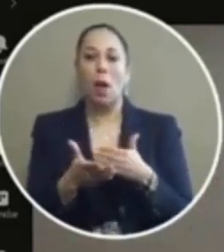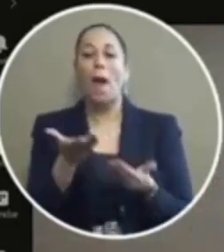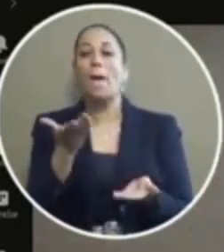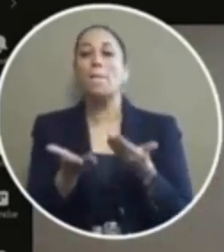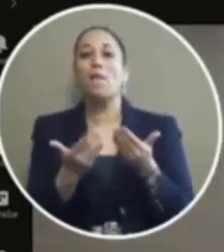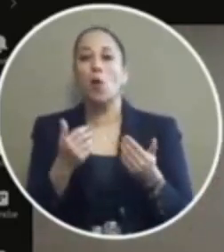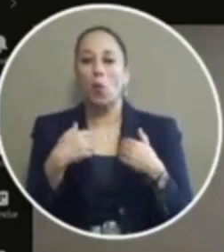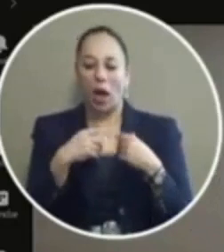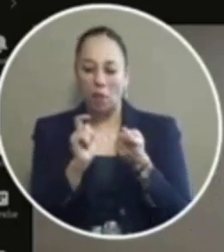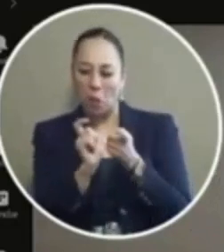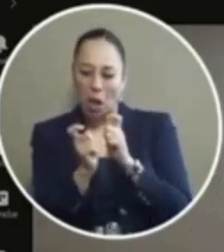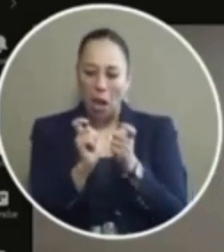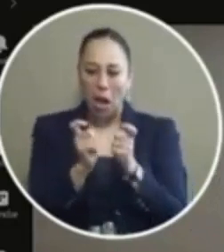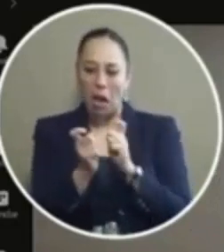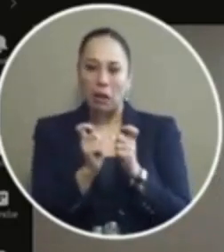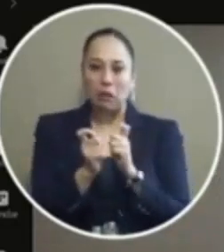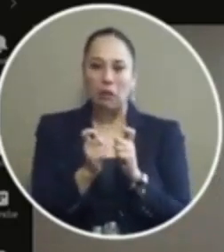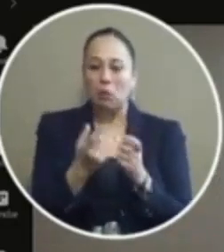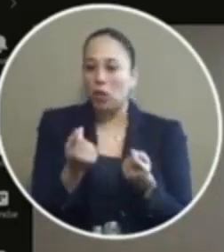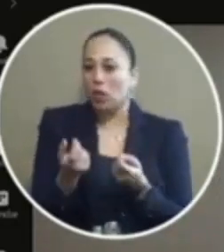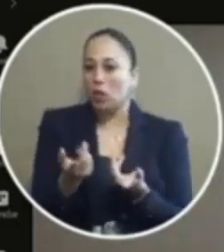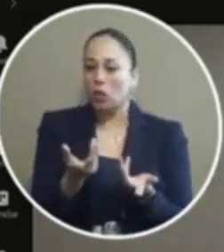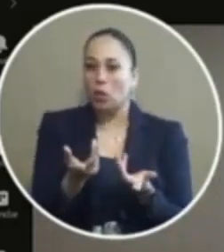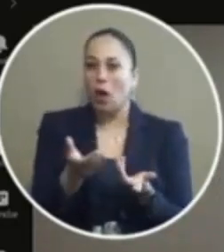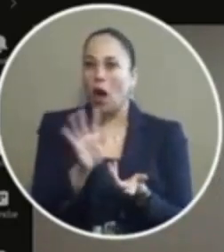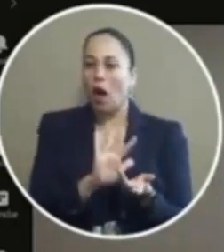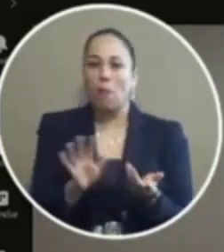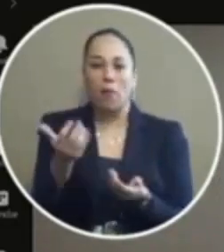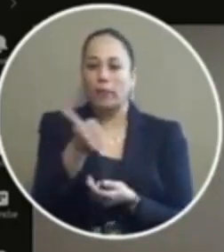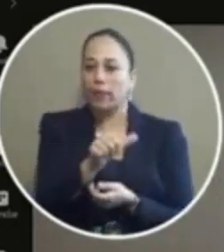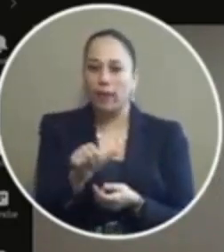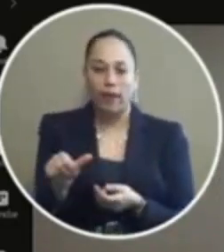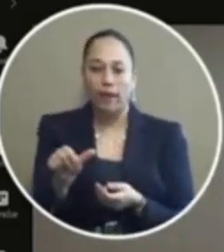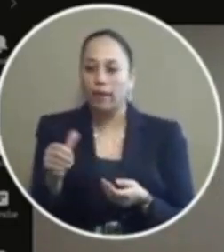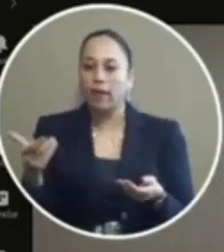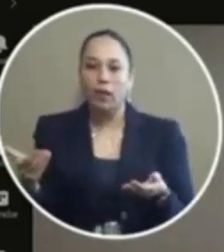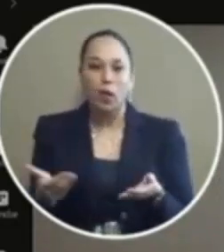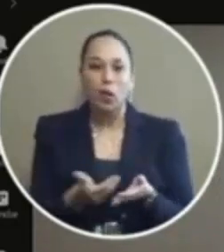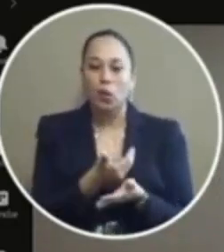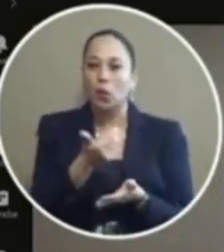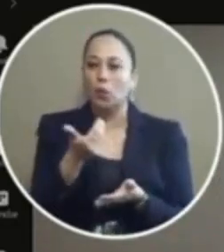have to tweak it as we do with just about any new